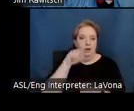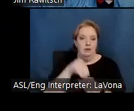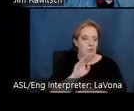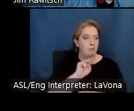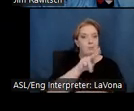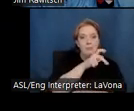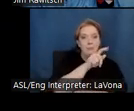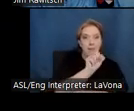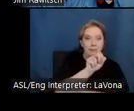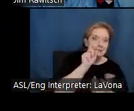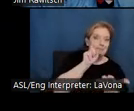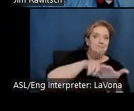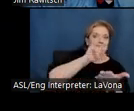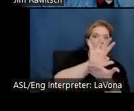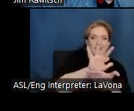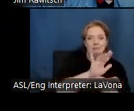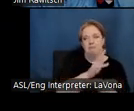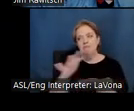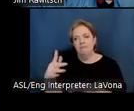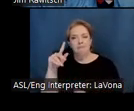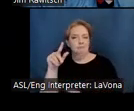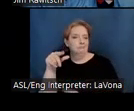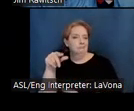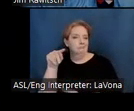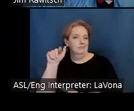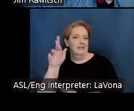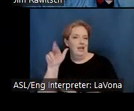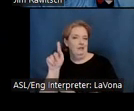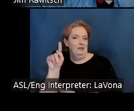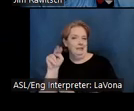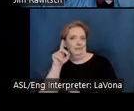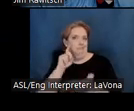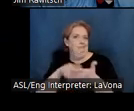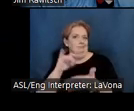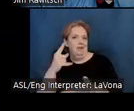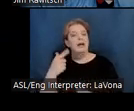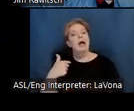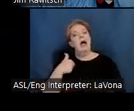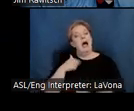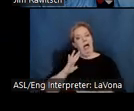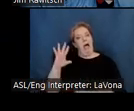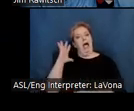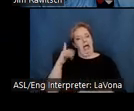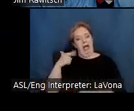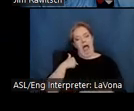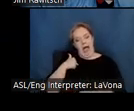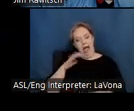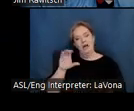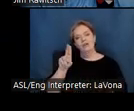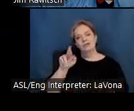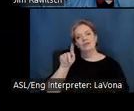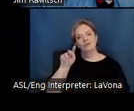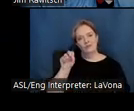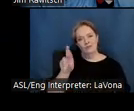While I might be a little biased as a former curator of Hudson River School artist Frederick